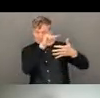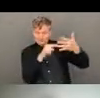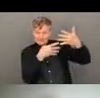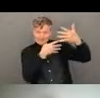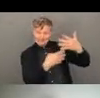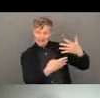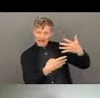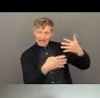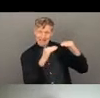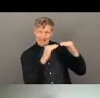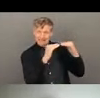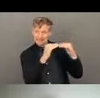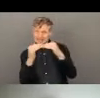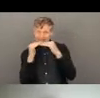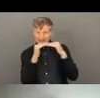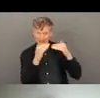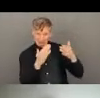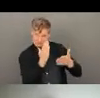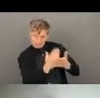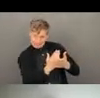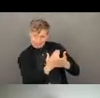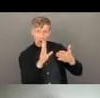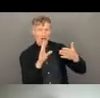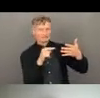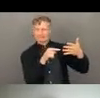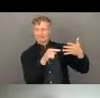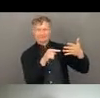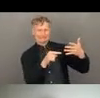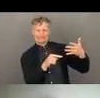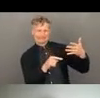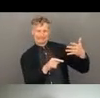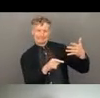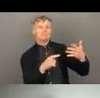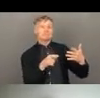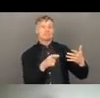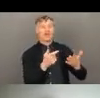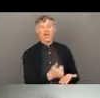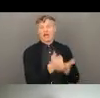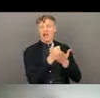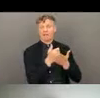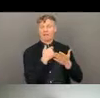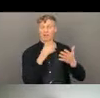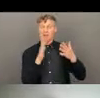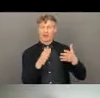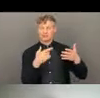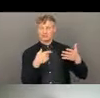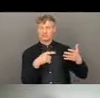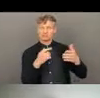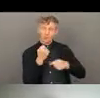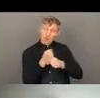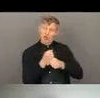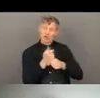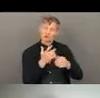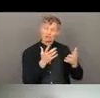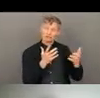to work on those gaps and to close those gaps to get on the right track. I would like